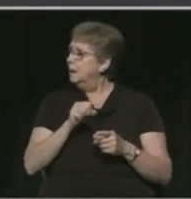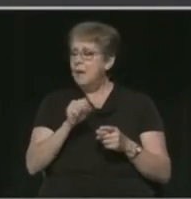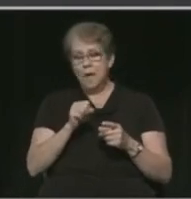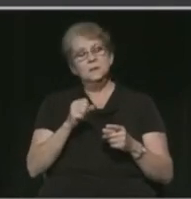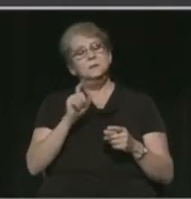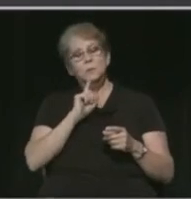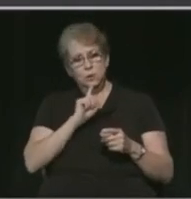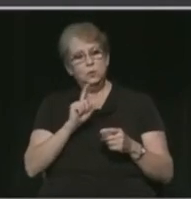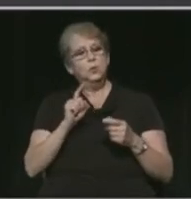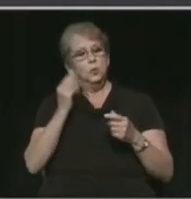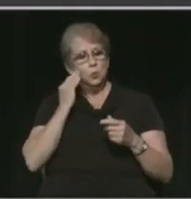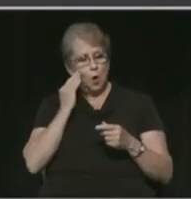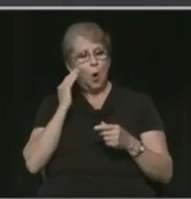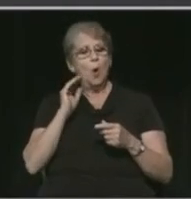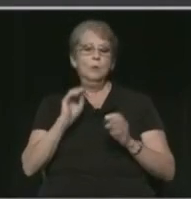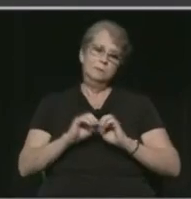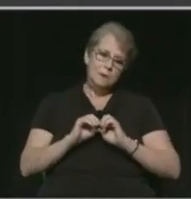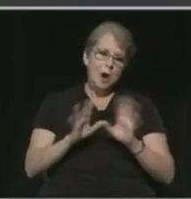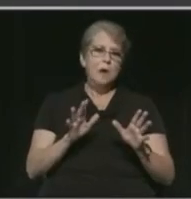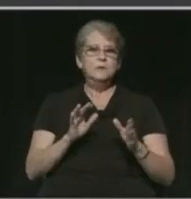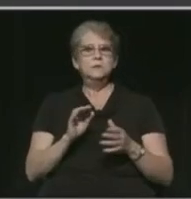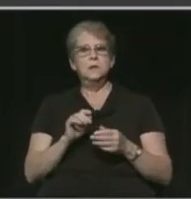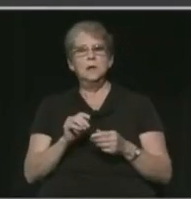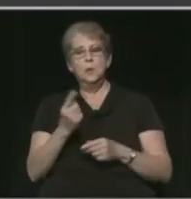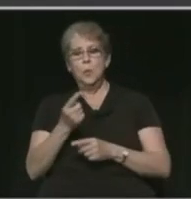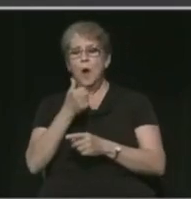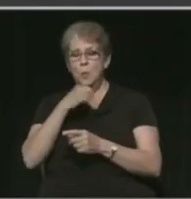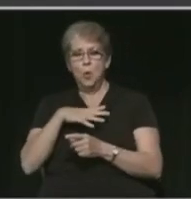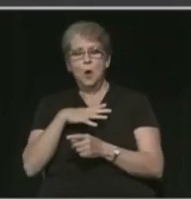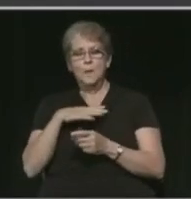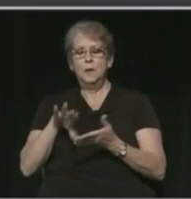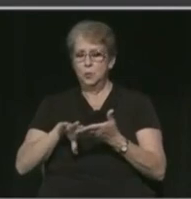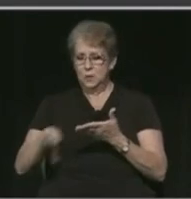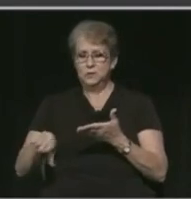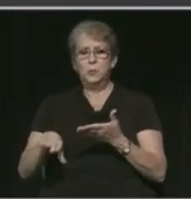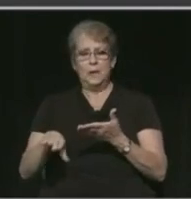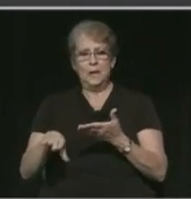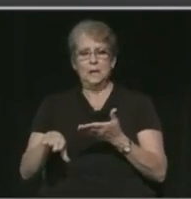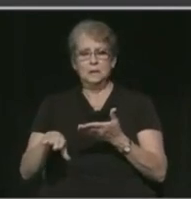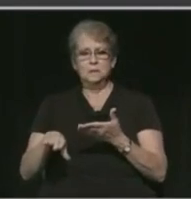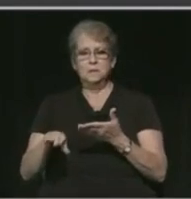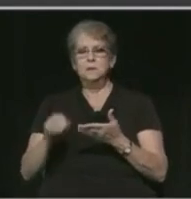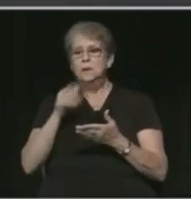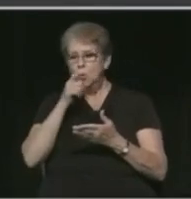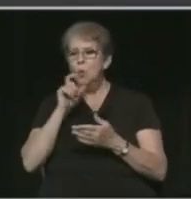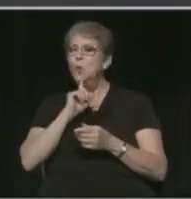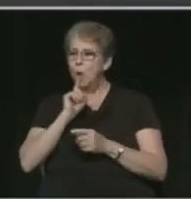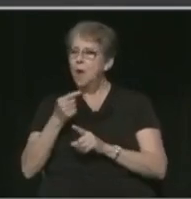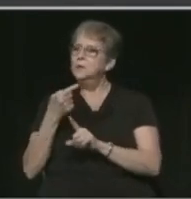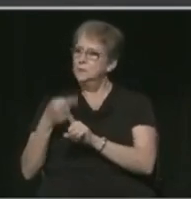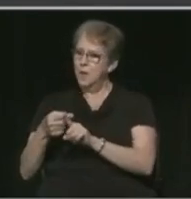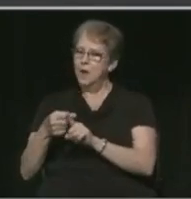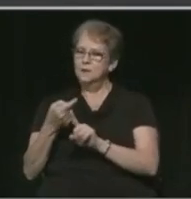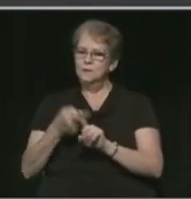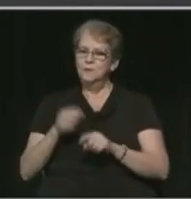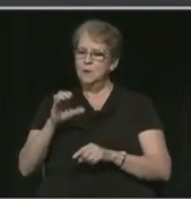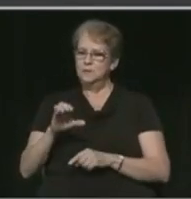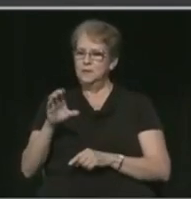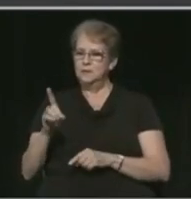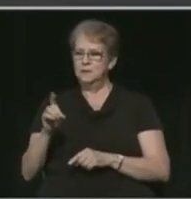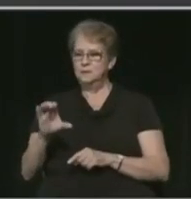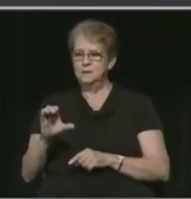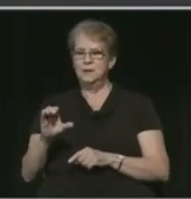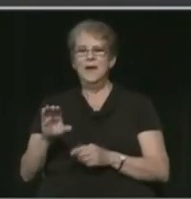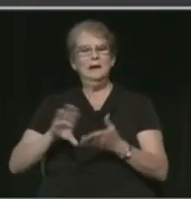so we do know, obviously, the one woman who was released, who was positive by the CDC, was released